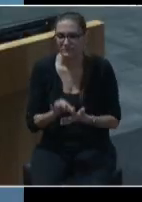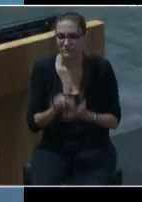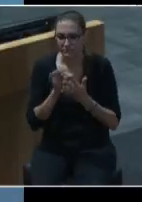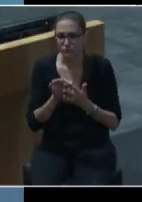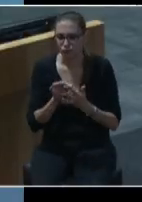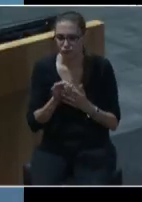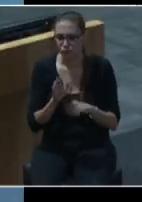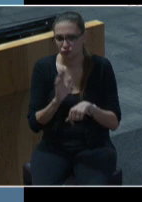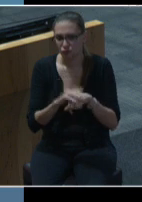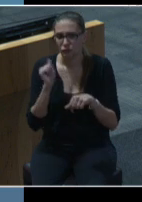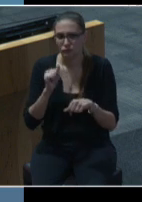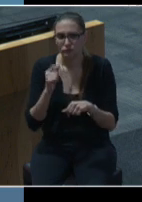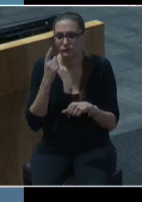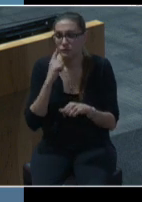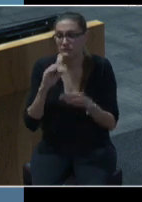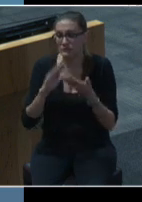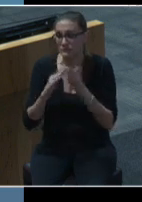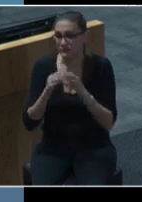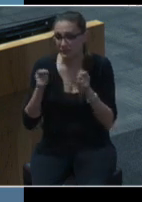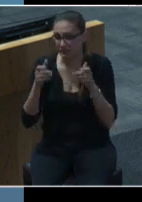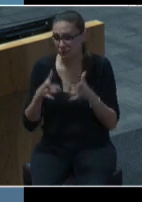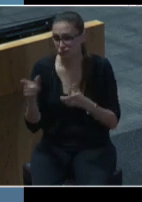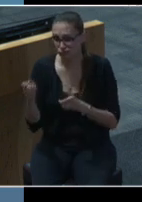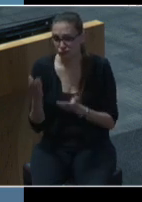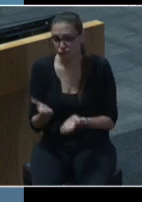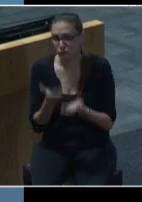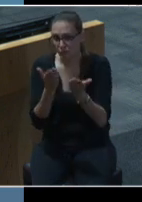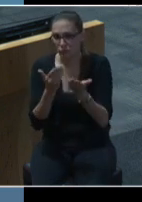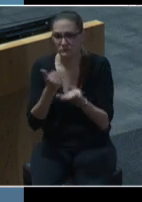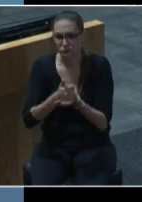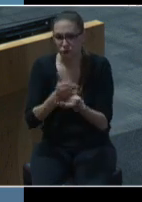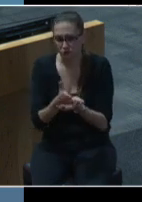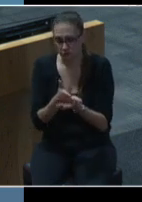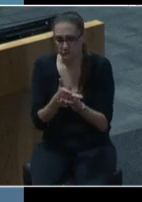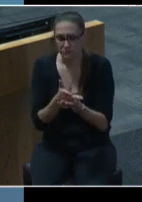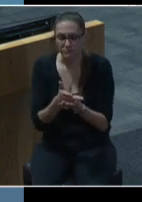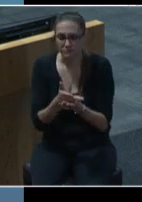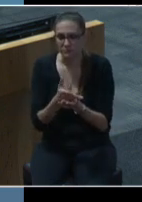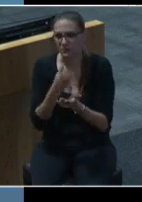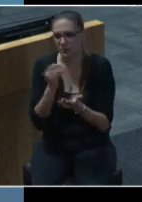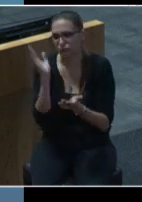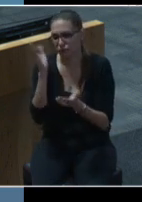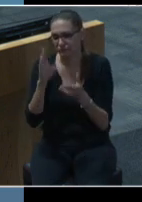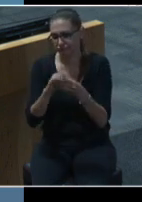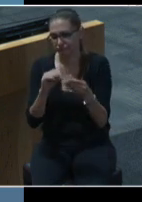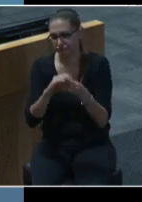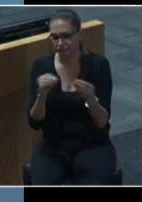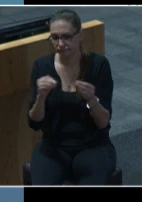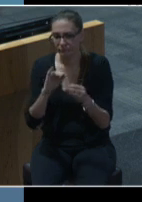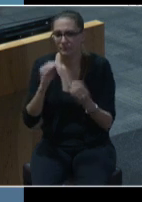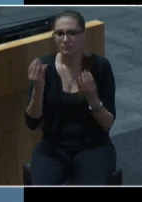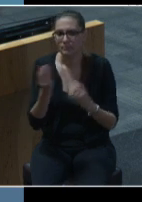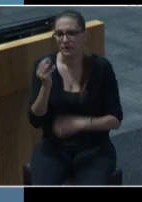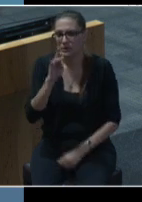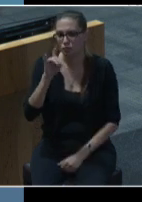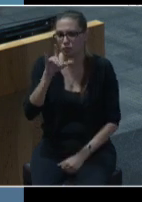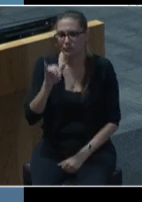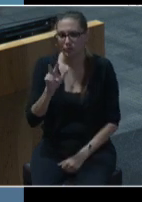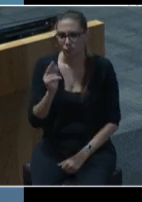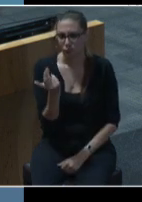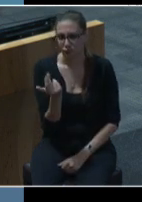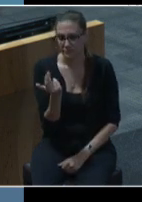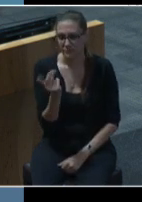to receive the manager's proposed budget in presentation today is Monday July 13th